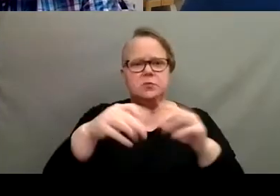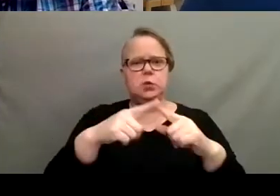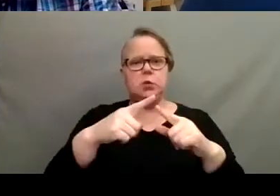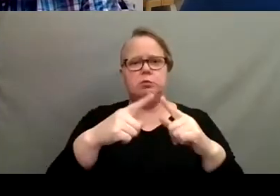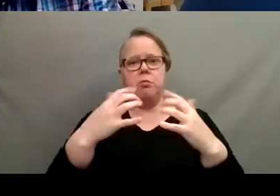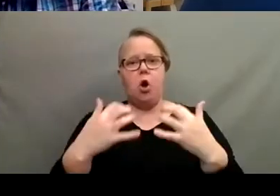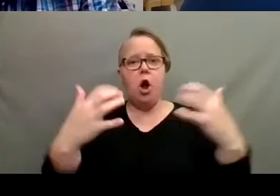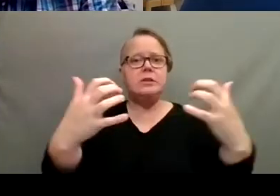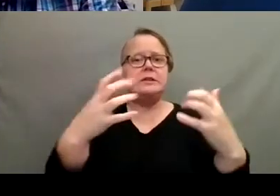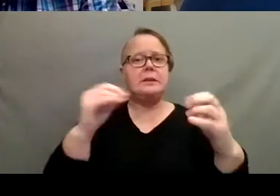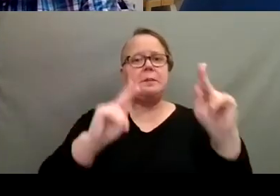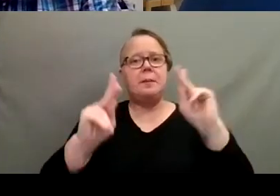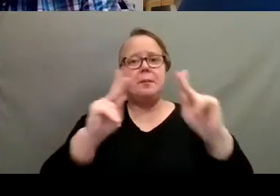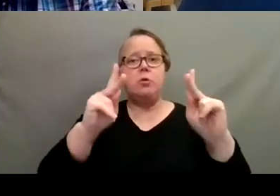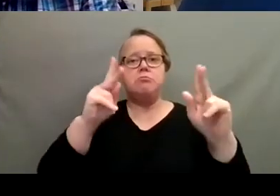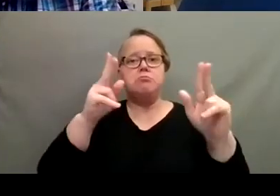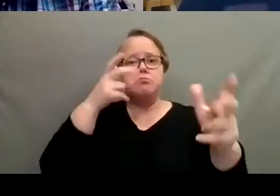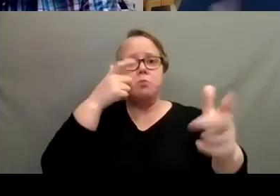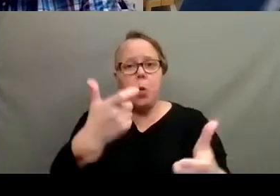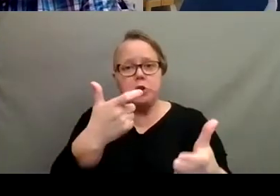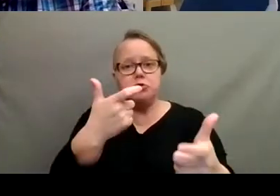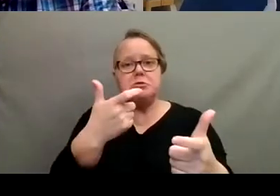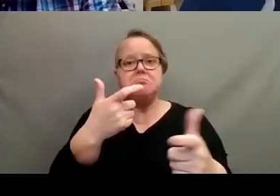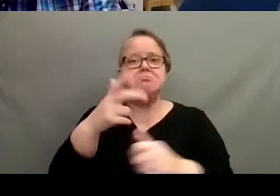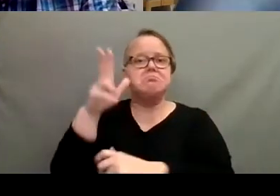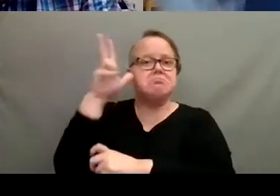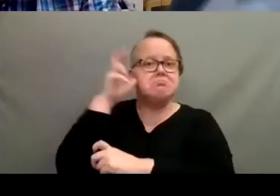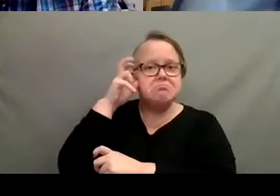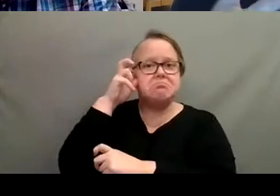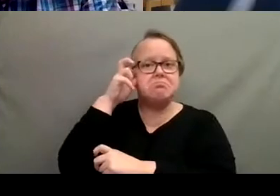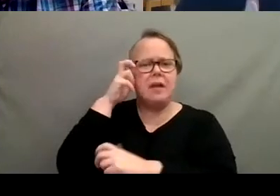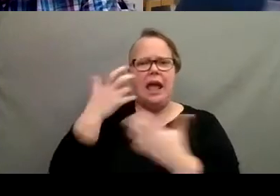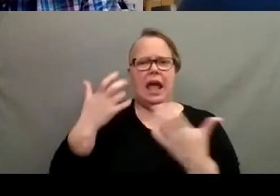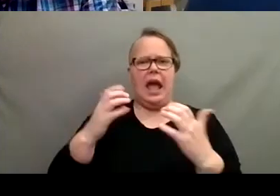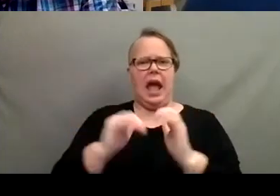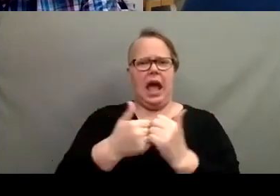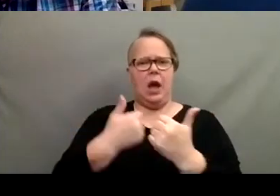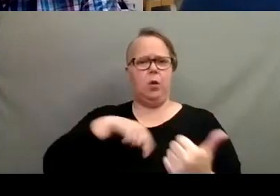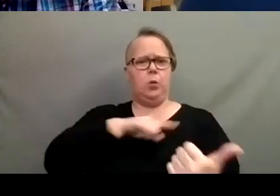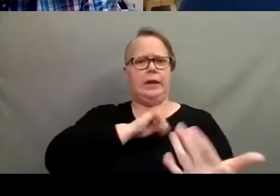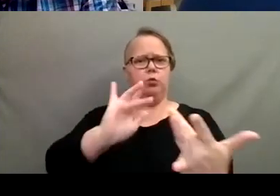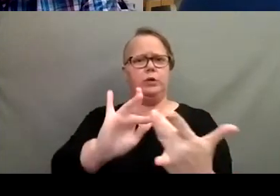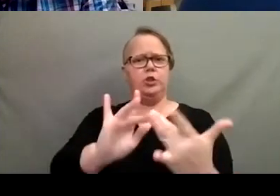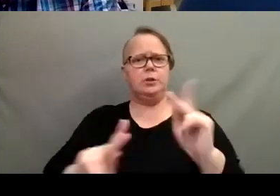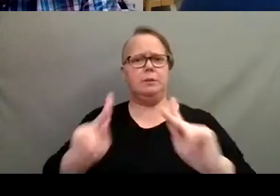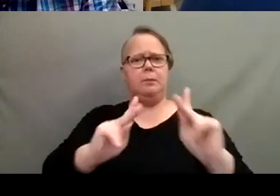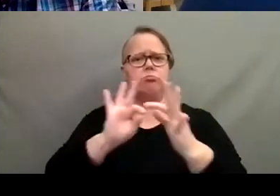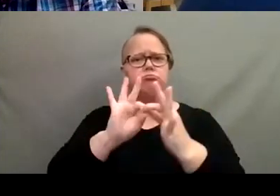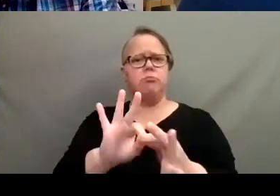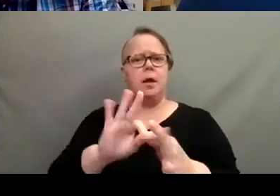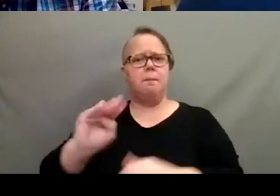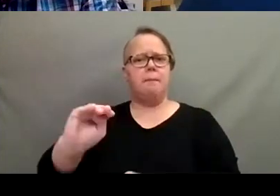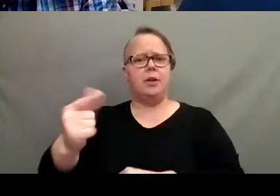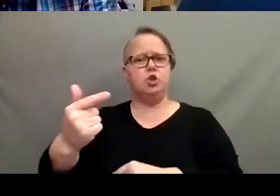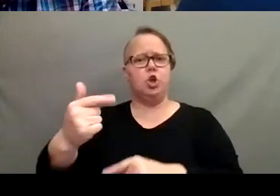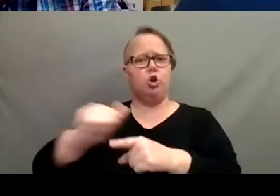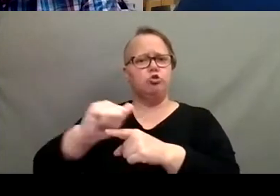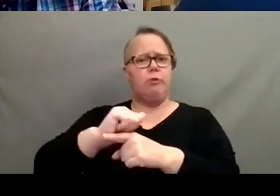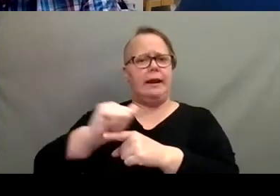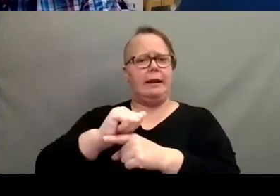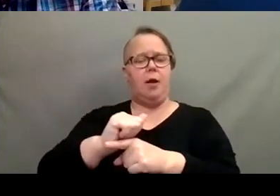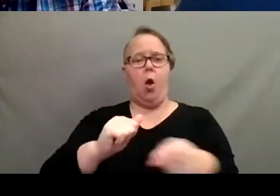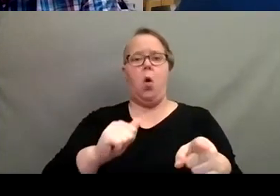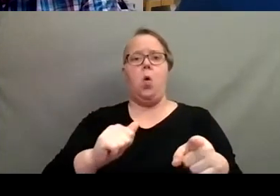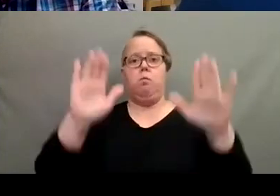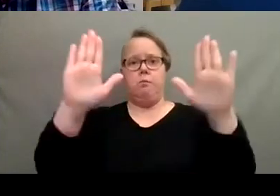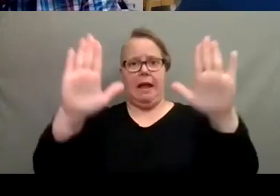people listening and watching about, uh, you know, how are we reaching folks now in terms of master gardener training? Yeah. Excellent question.